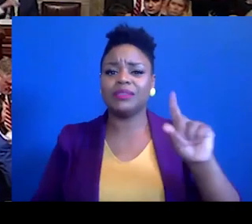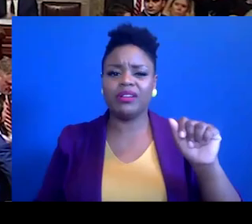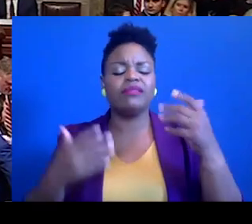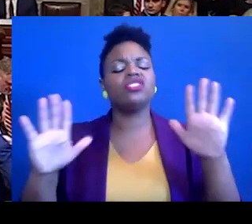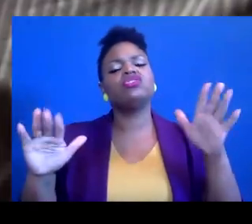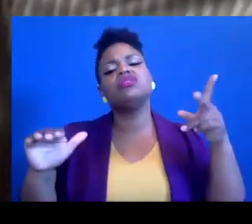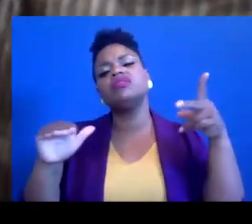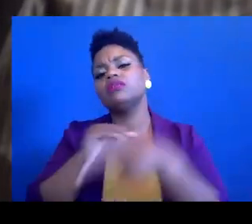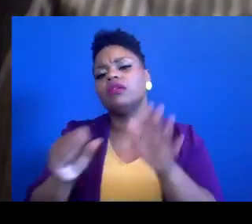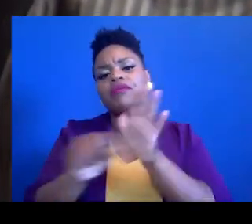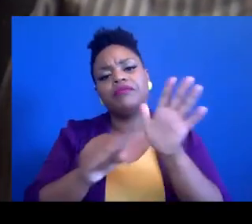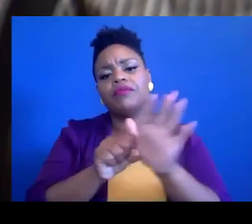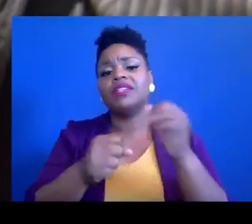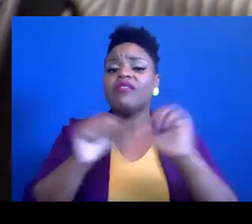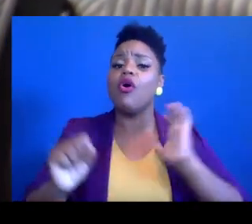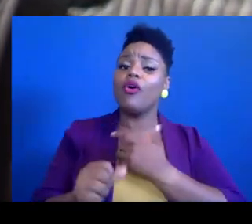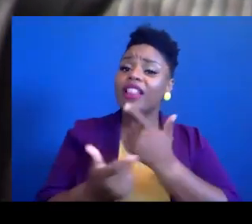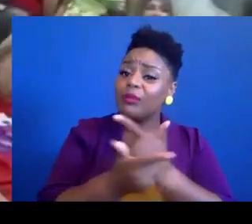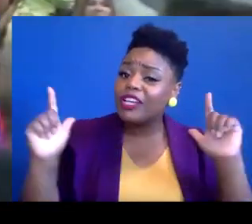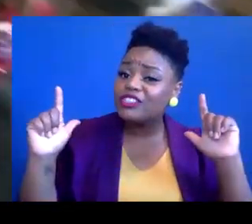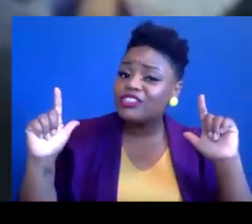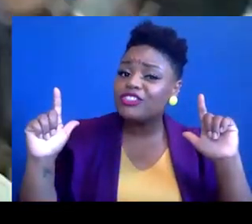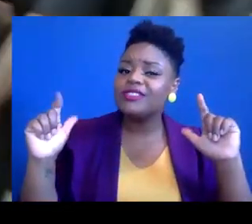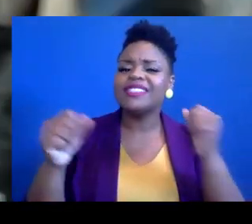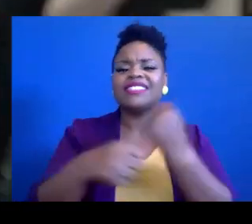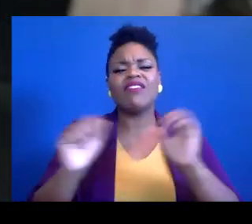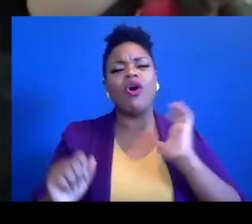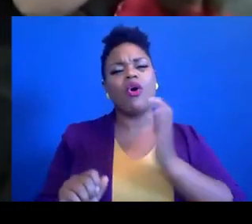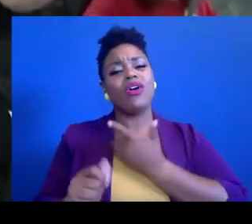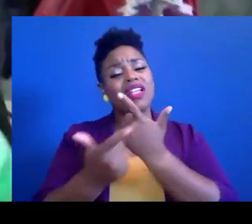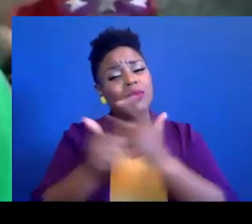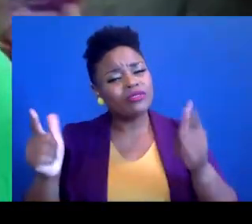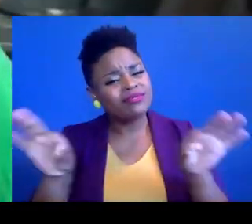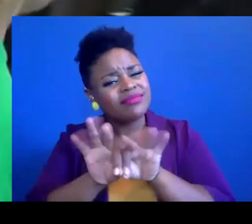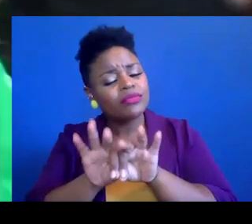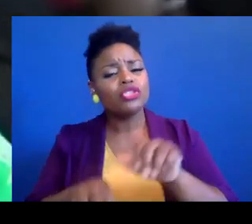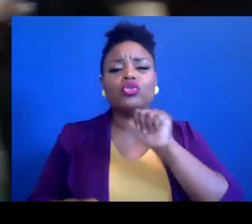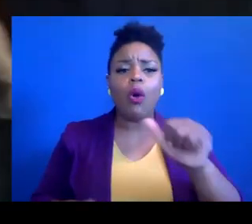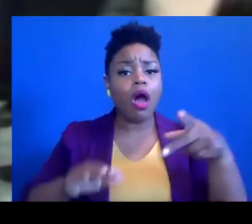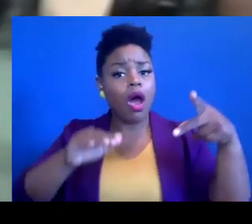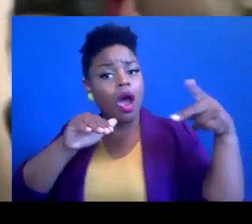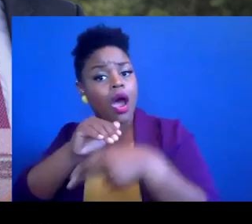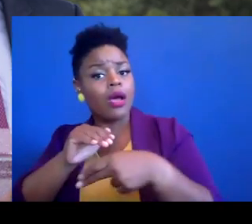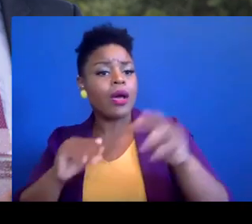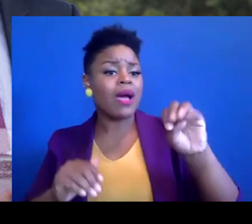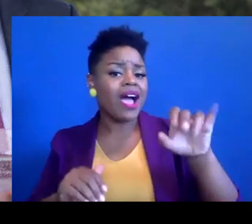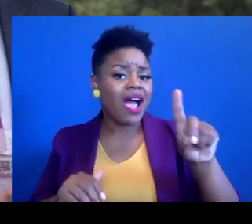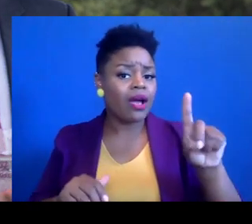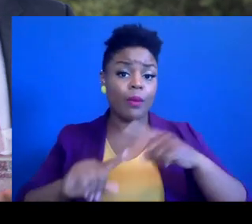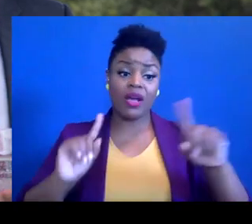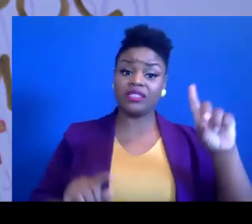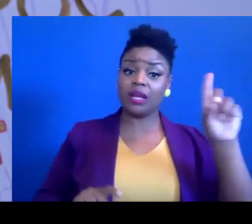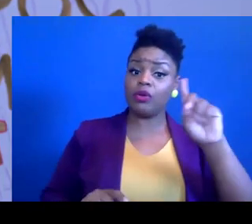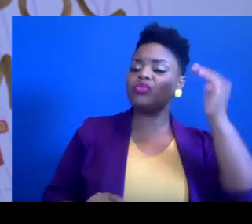have been elected to the right live lives. But Democrats